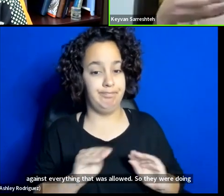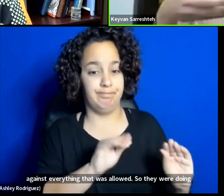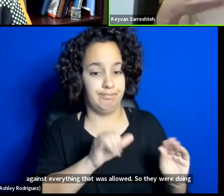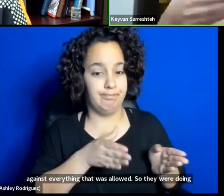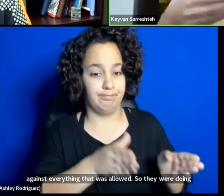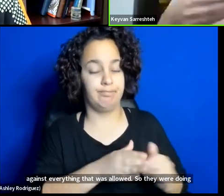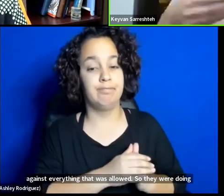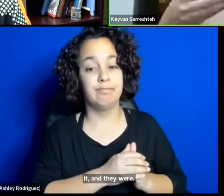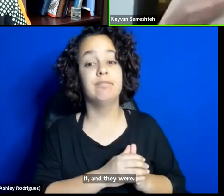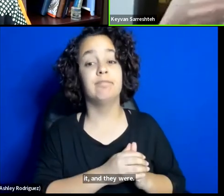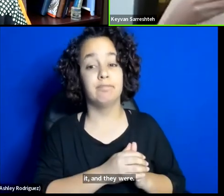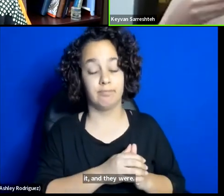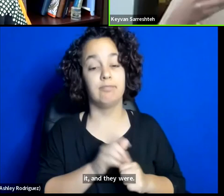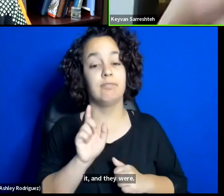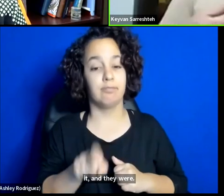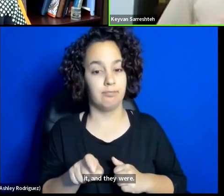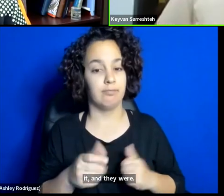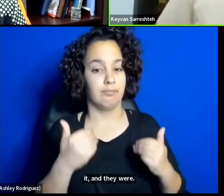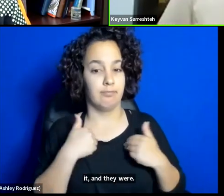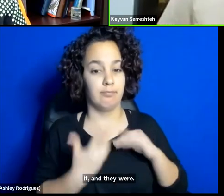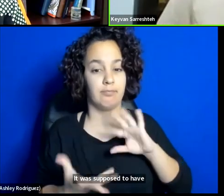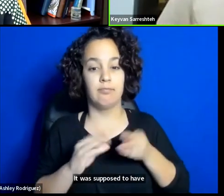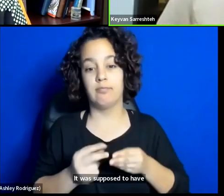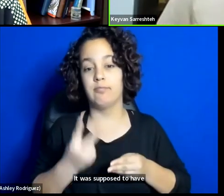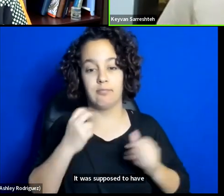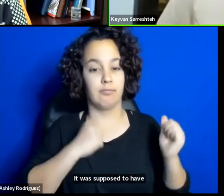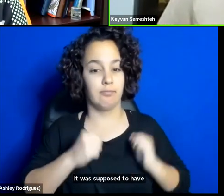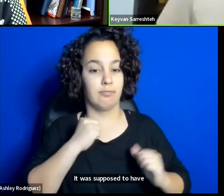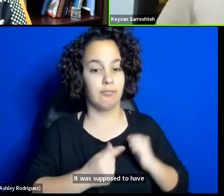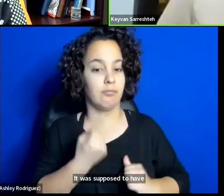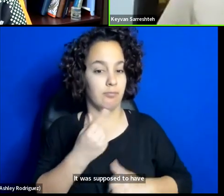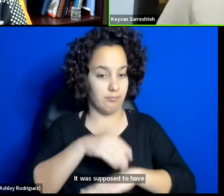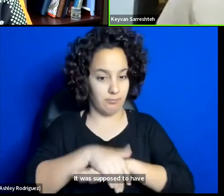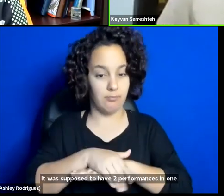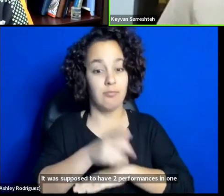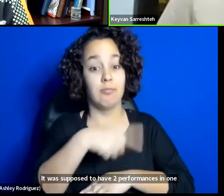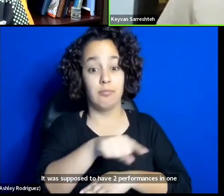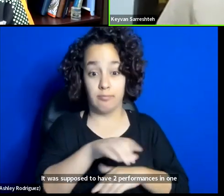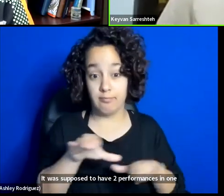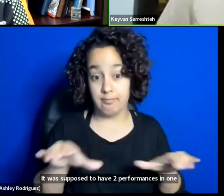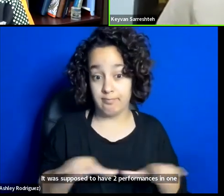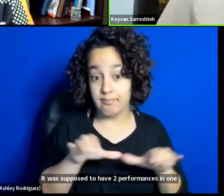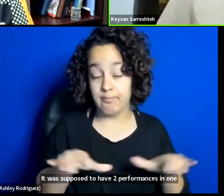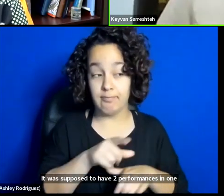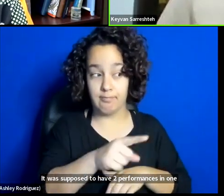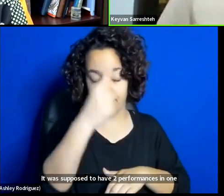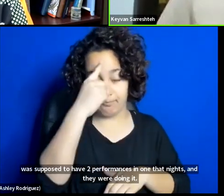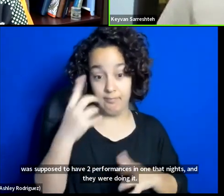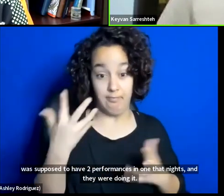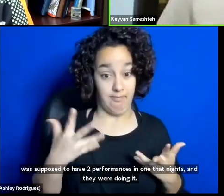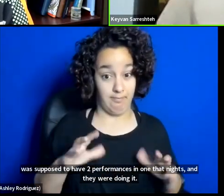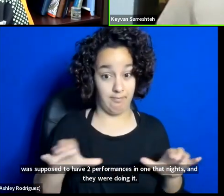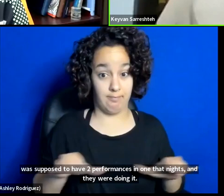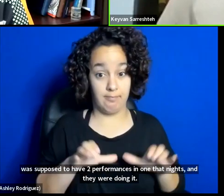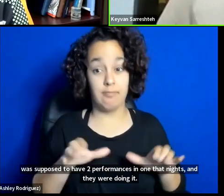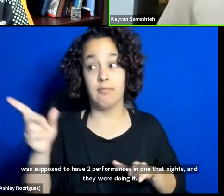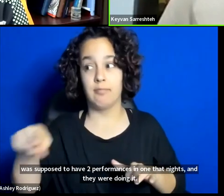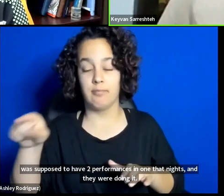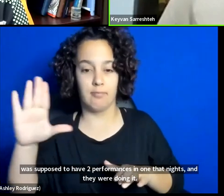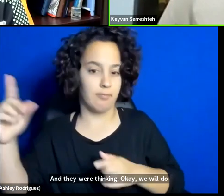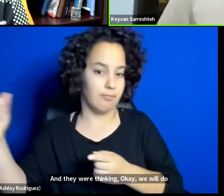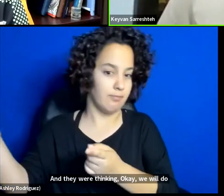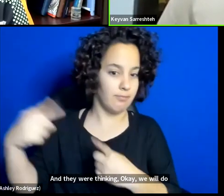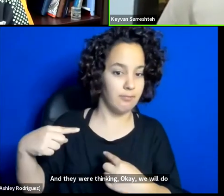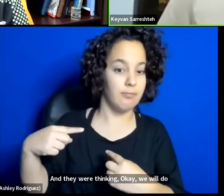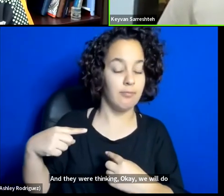performances in one night, and they were doing it, and they were thinking, okay, we will do it, and then they will come and tell us to not